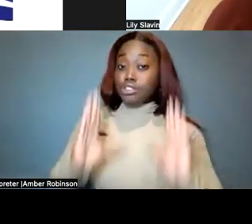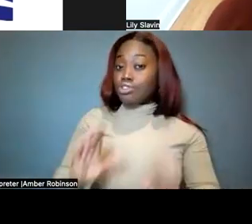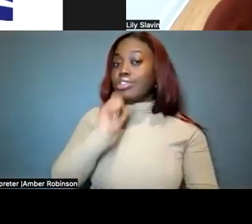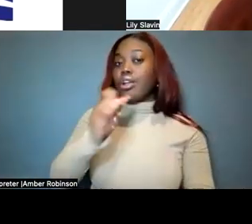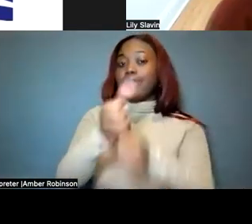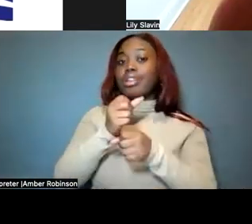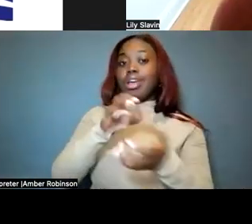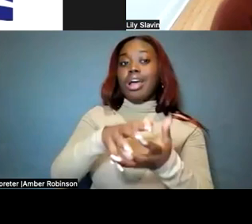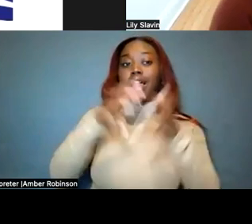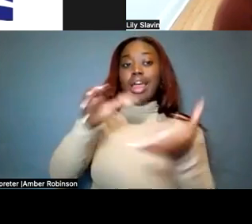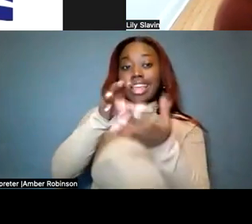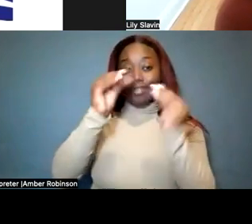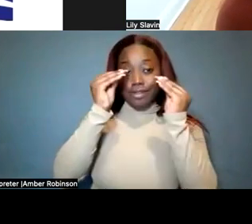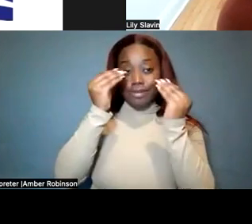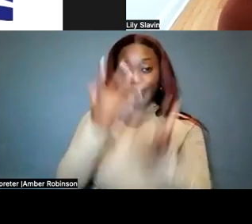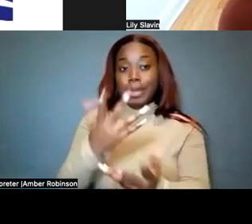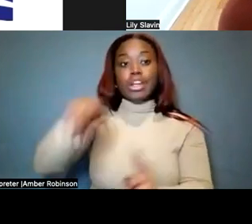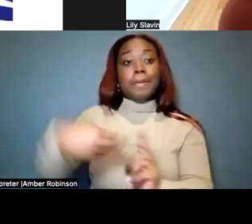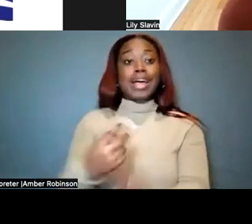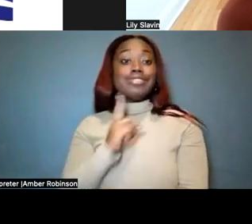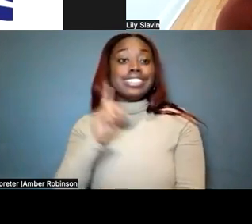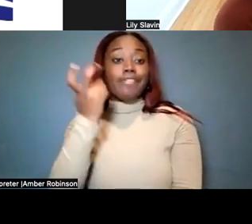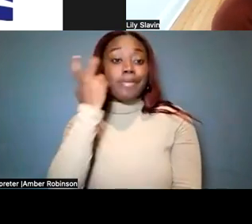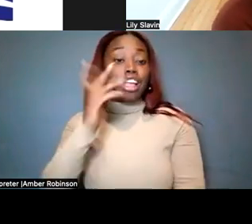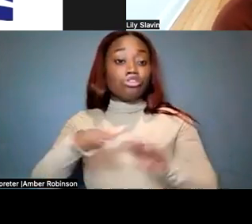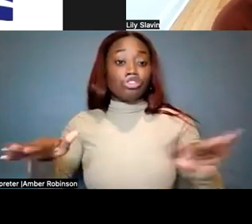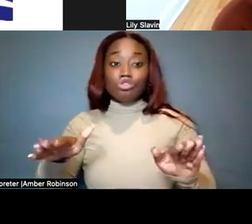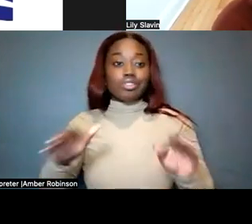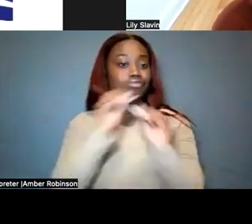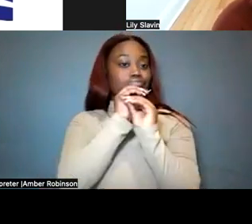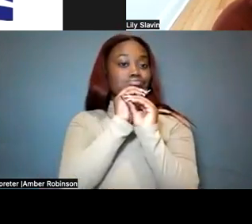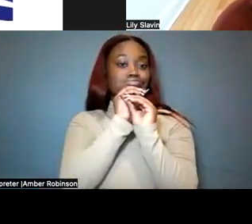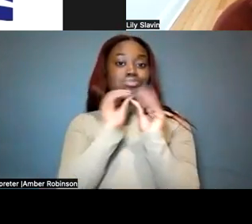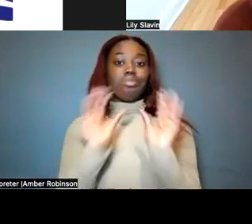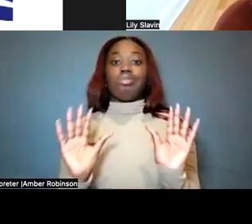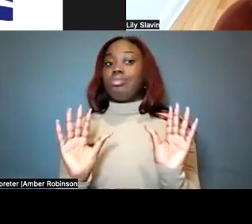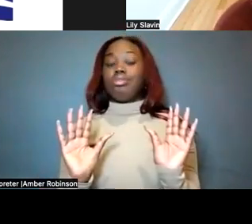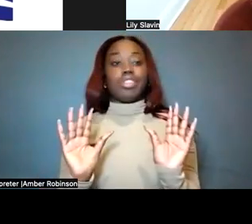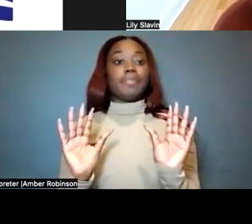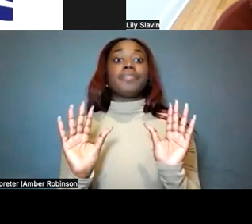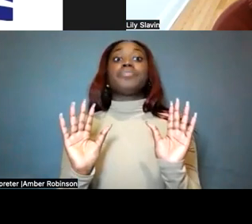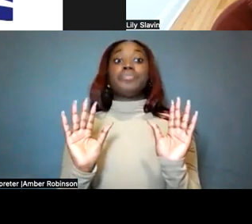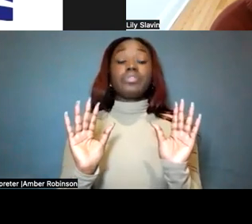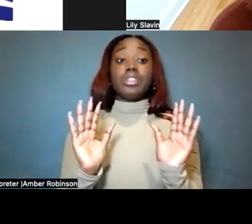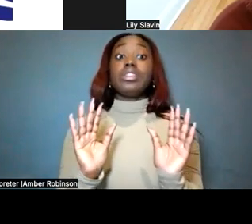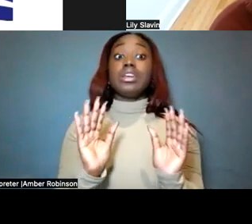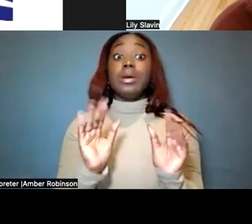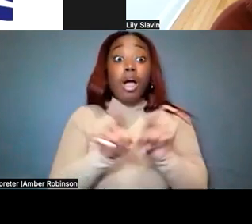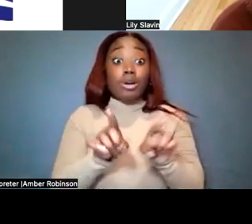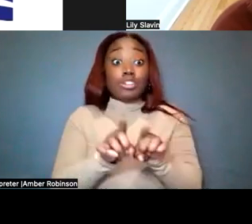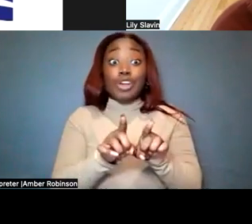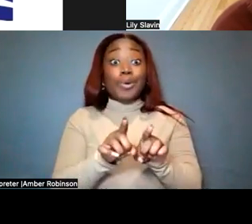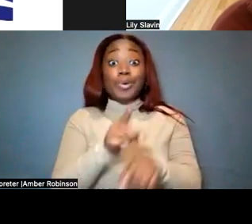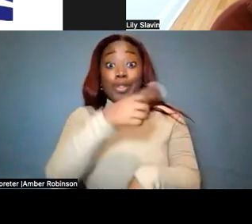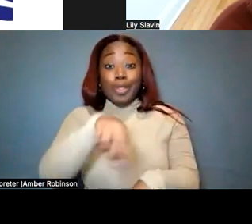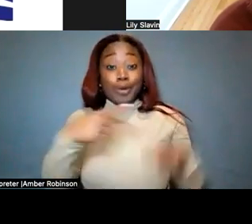about kids who are deafblind at all in their intro to PE class, intro to adaptive PE class. But they also are not going